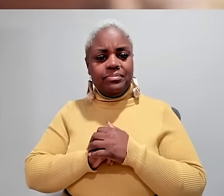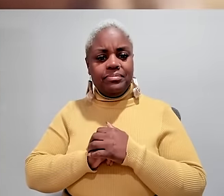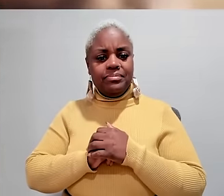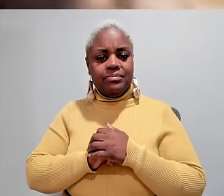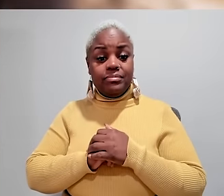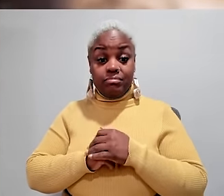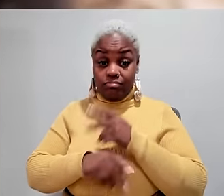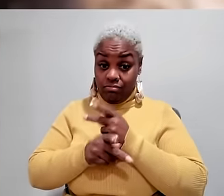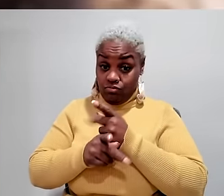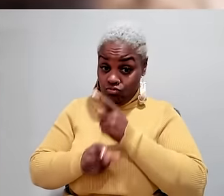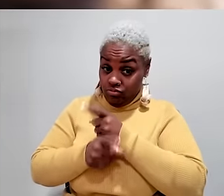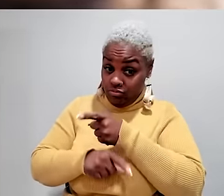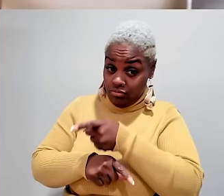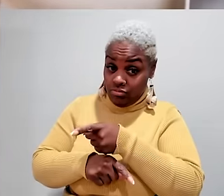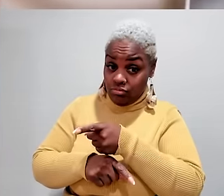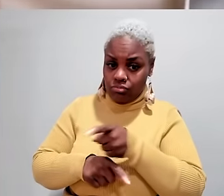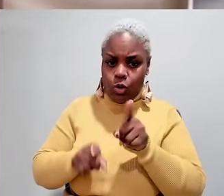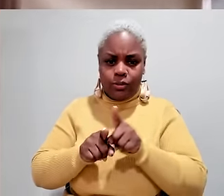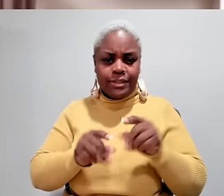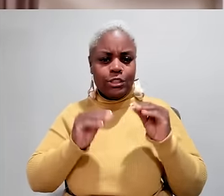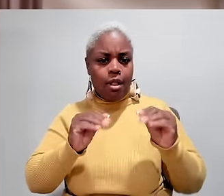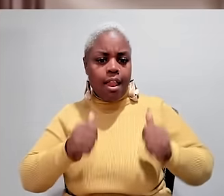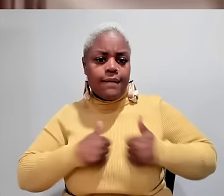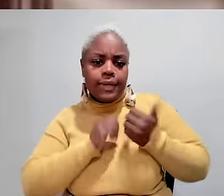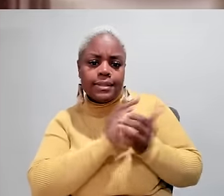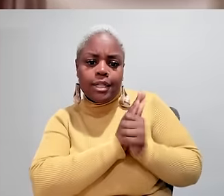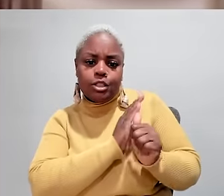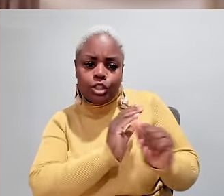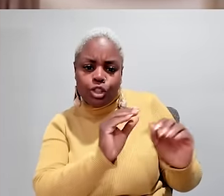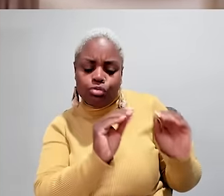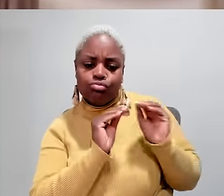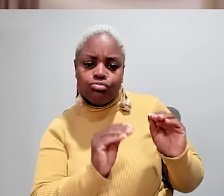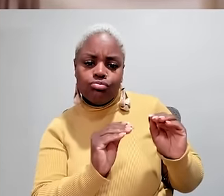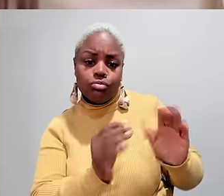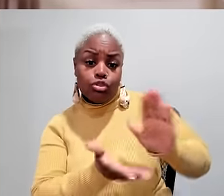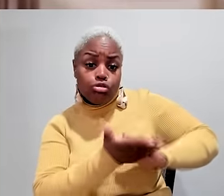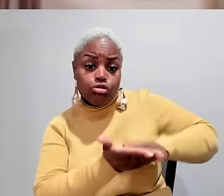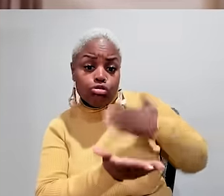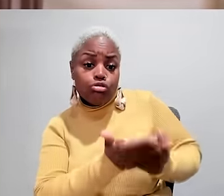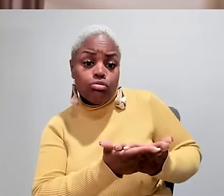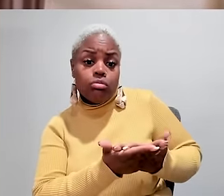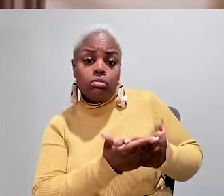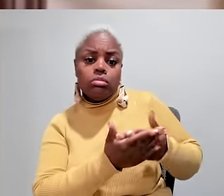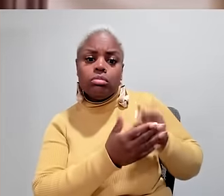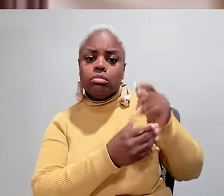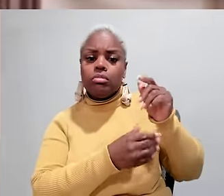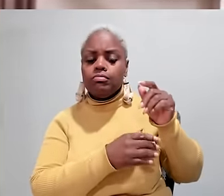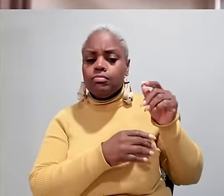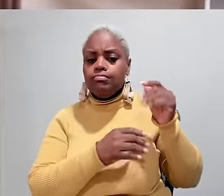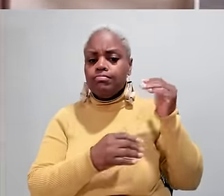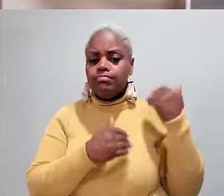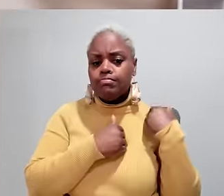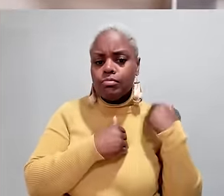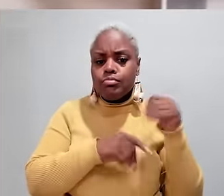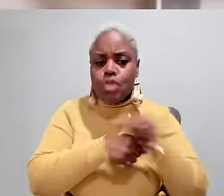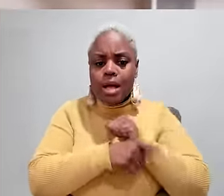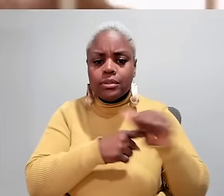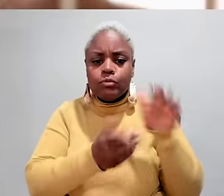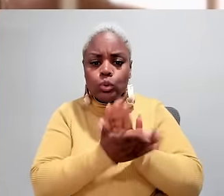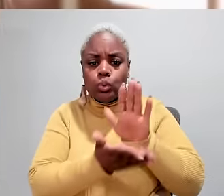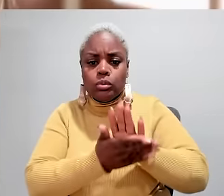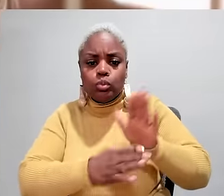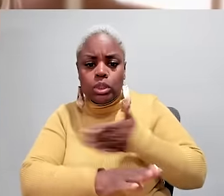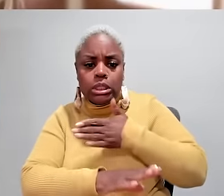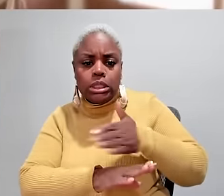JARED To this one right here. JARED He also teaches him life skills, like cooking, and lends an ear when he